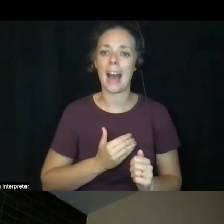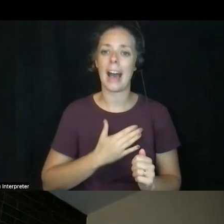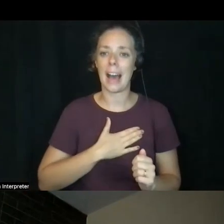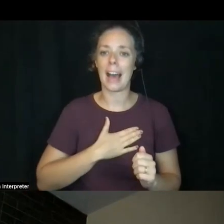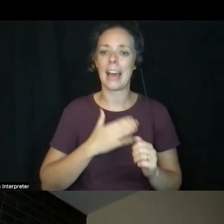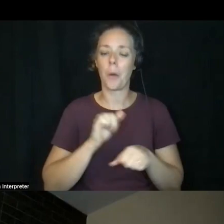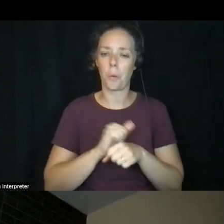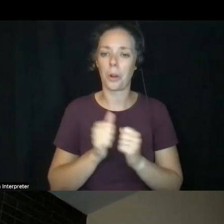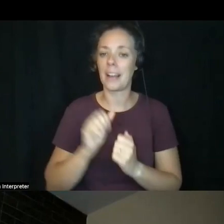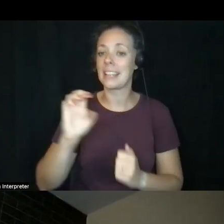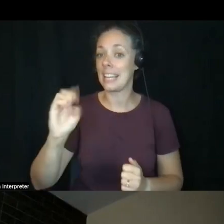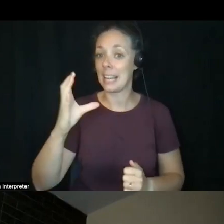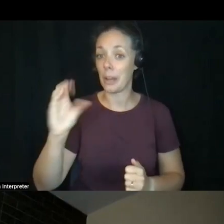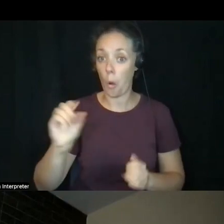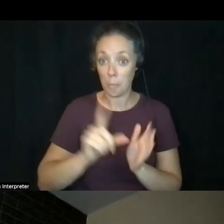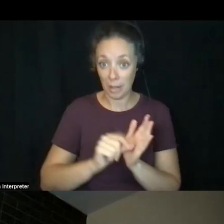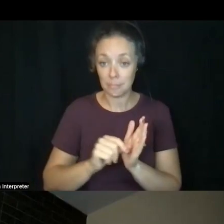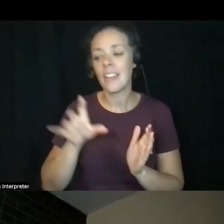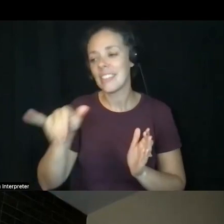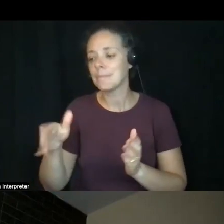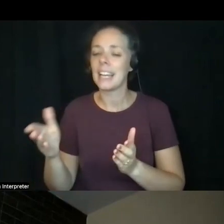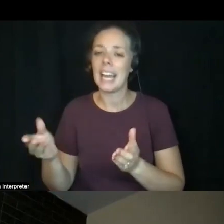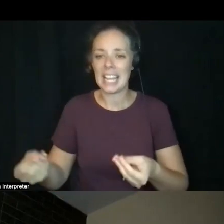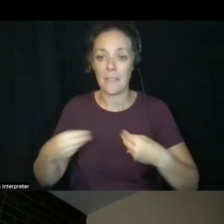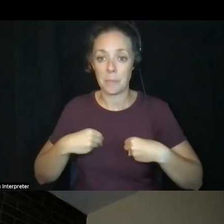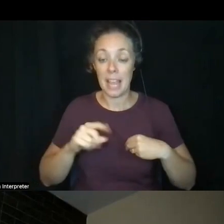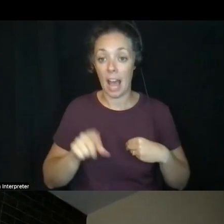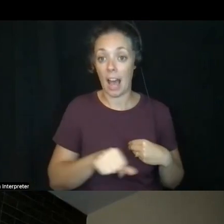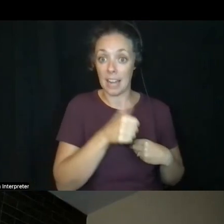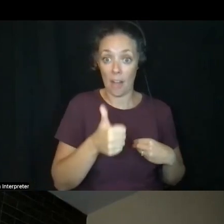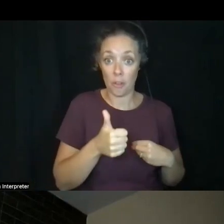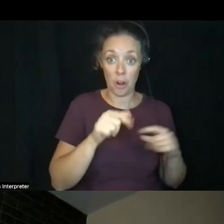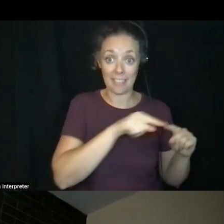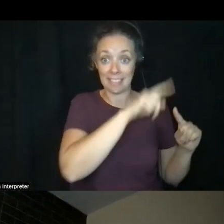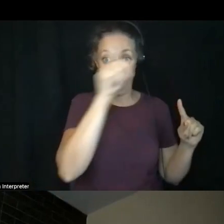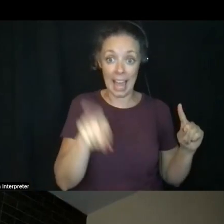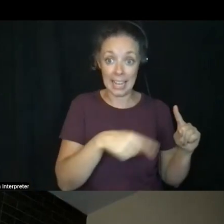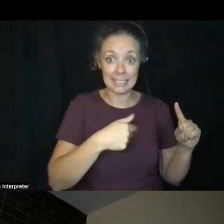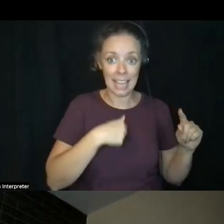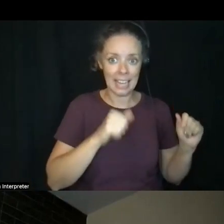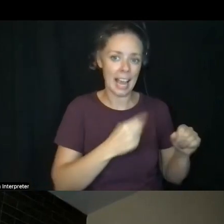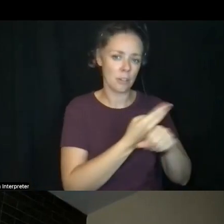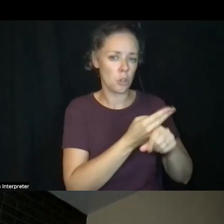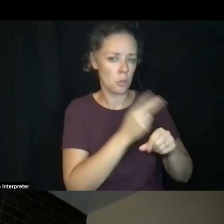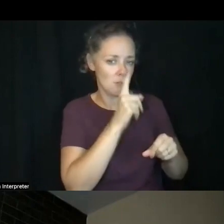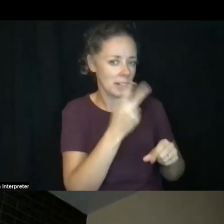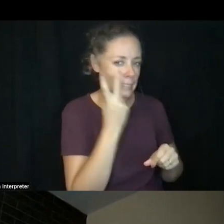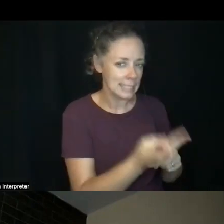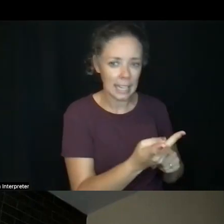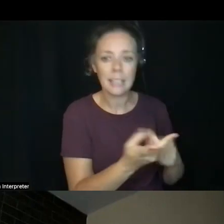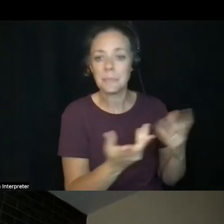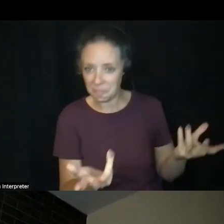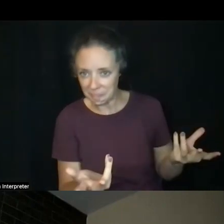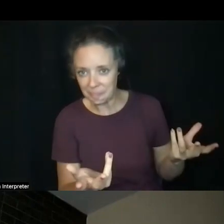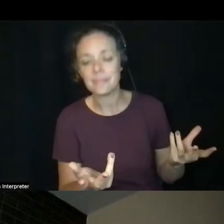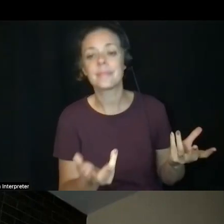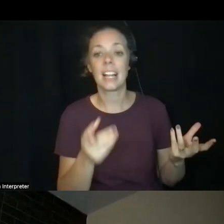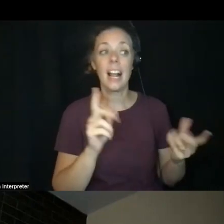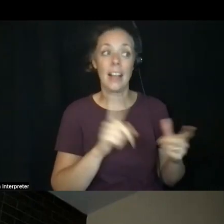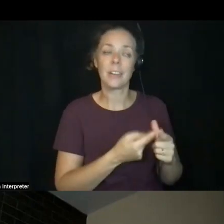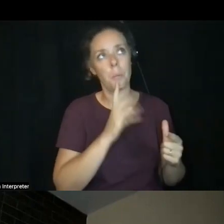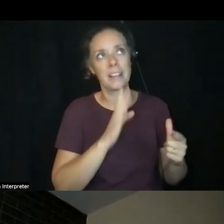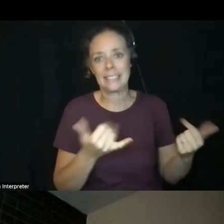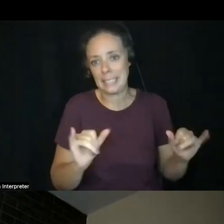gives me a different lens or a different way to look at that. And eventually everything kind of connects back in. But I've really enjoyed